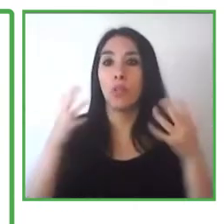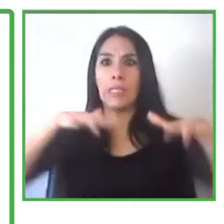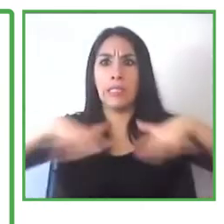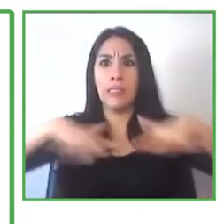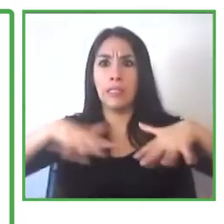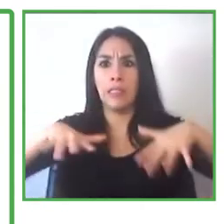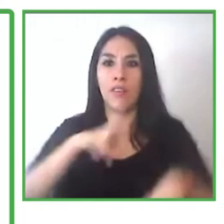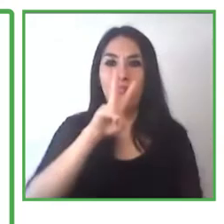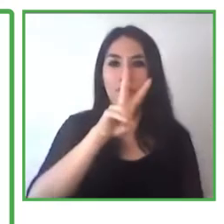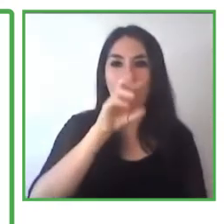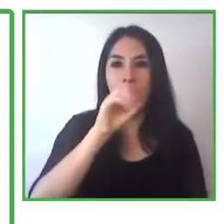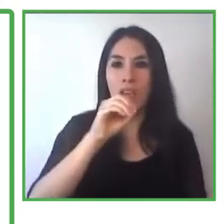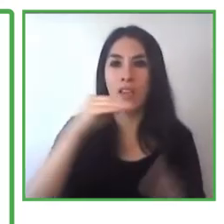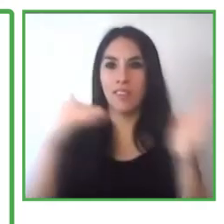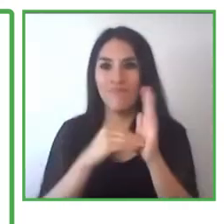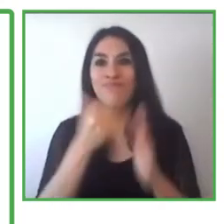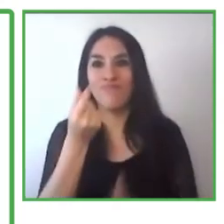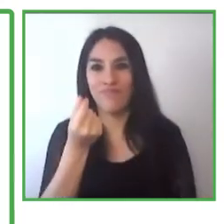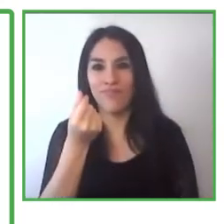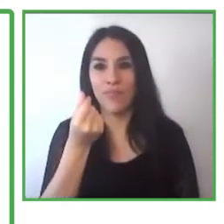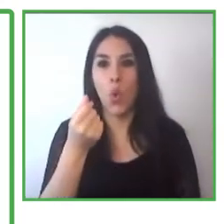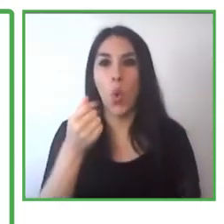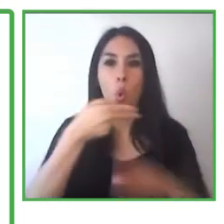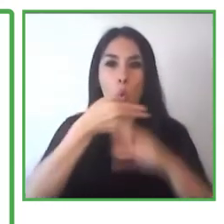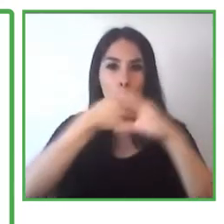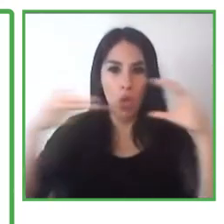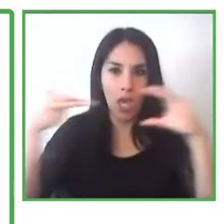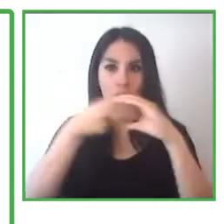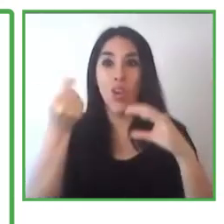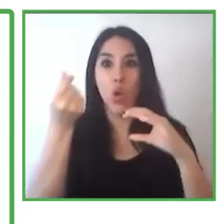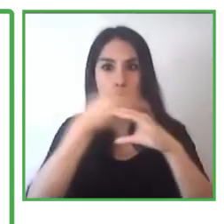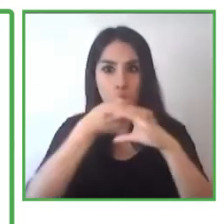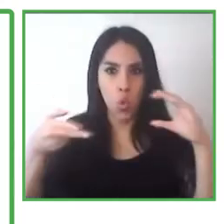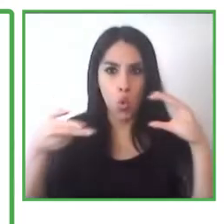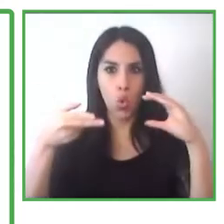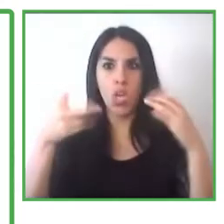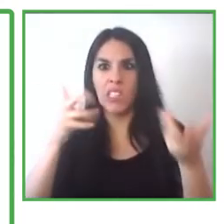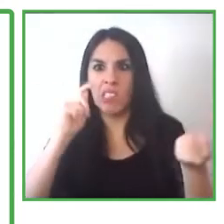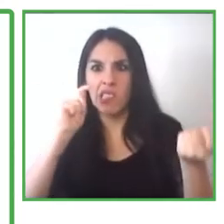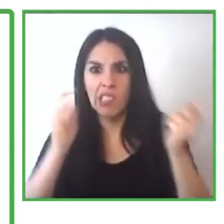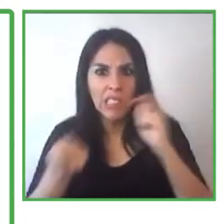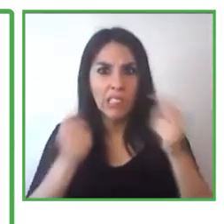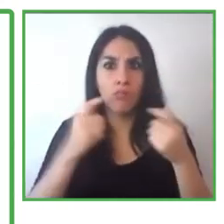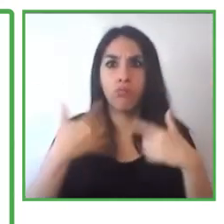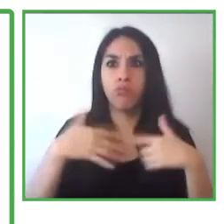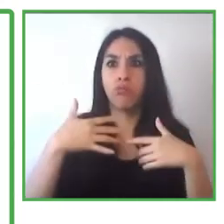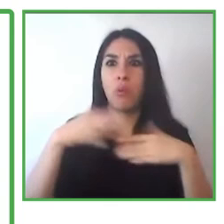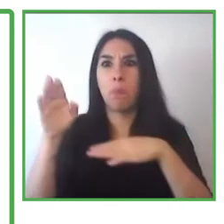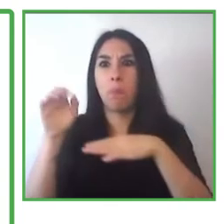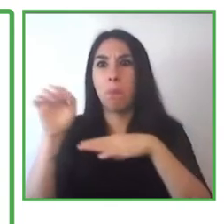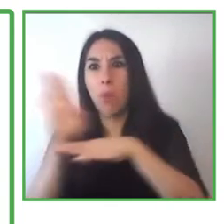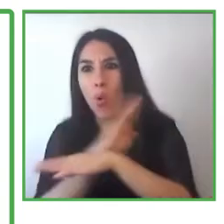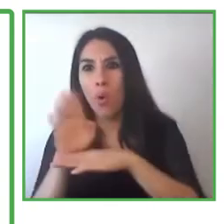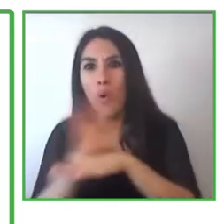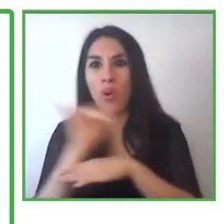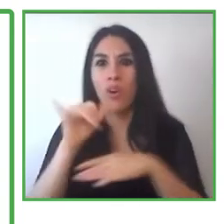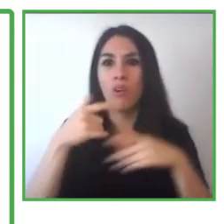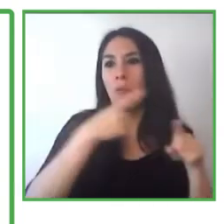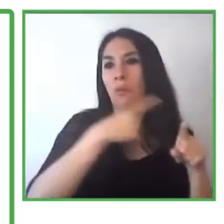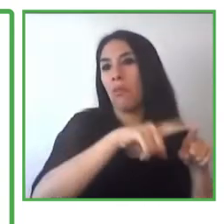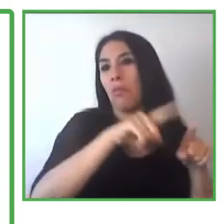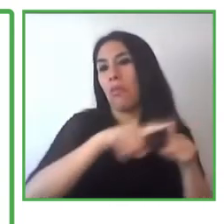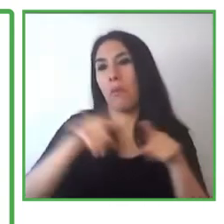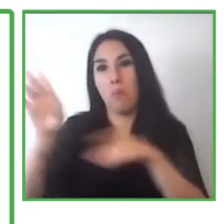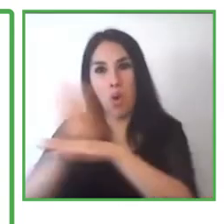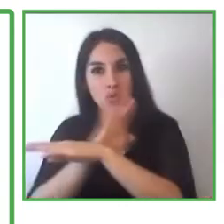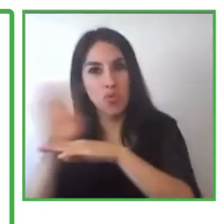we manage assets of 20 million euros in different banks, industrial companies, service companies, real estate agencies that are the